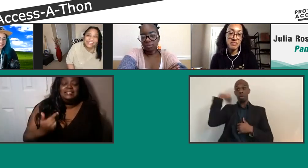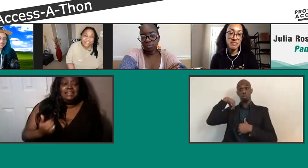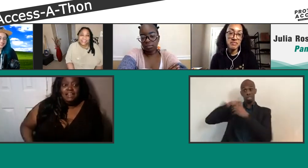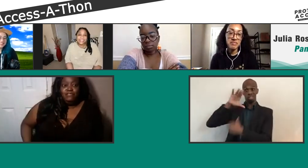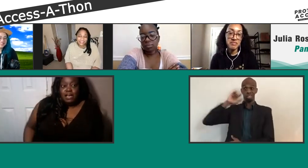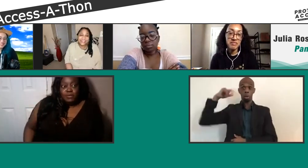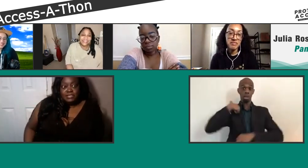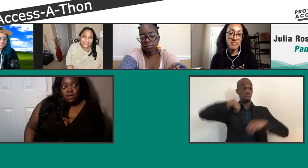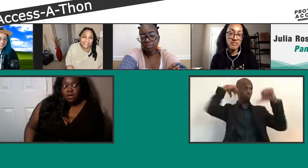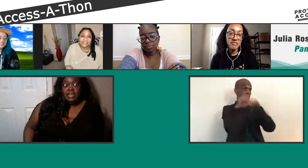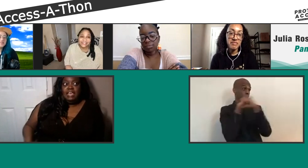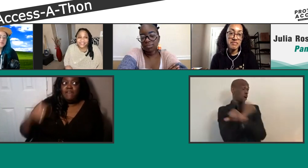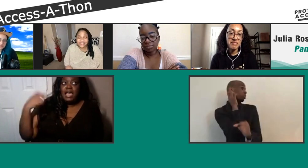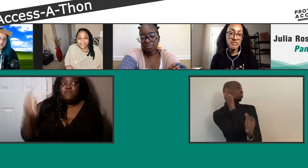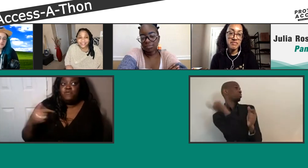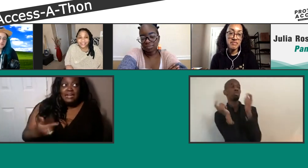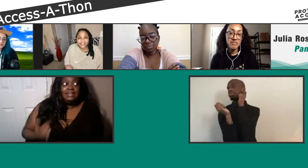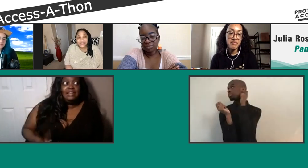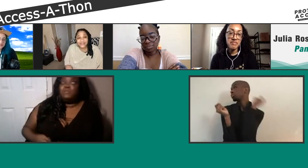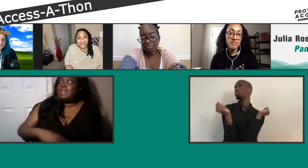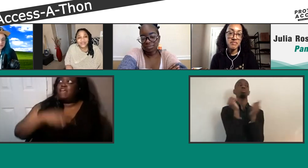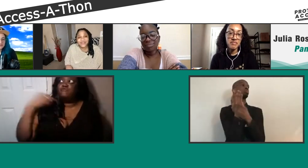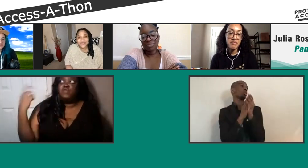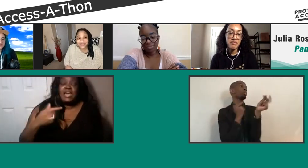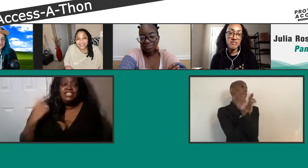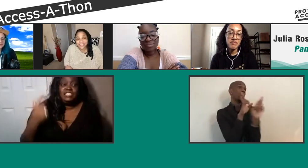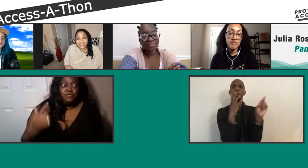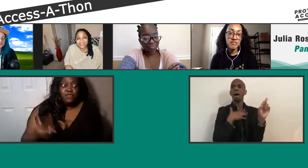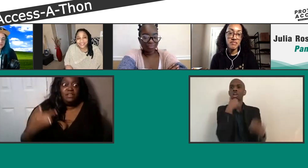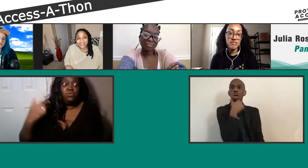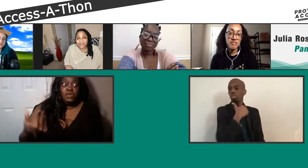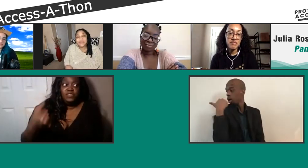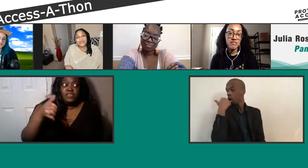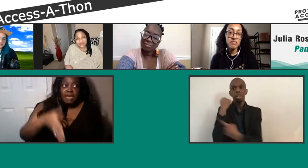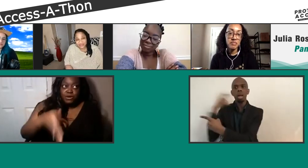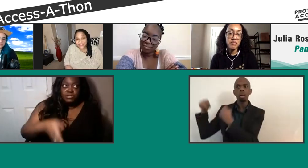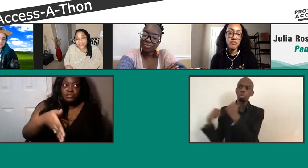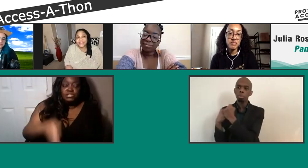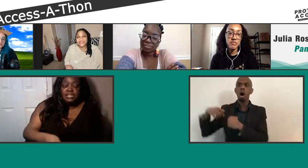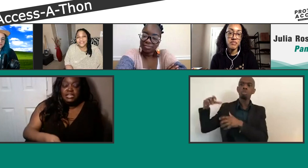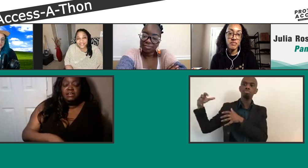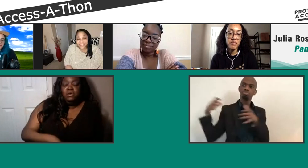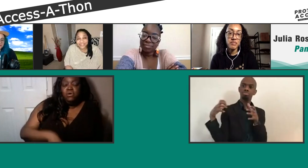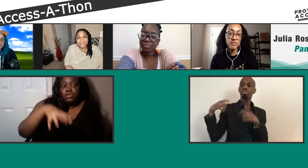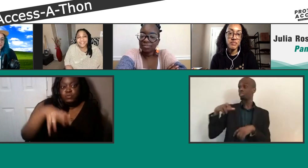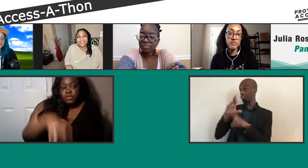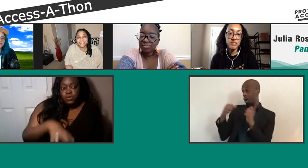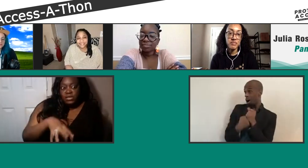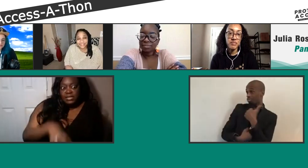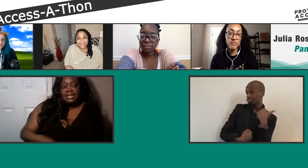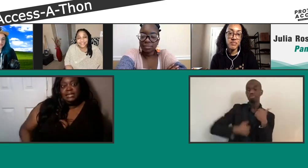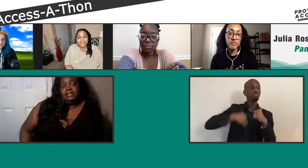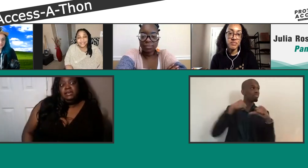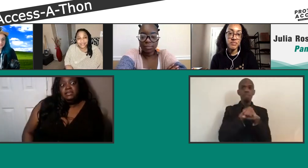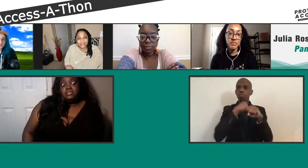And that's the kind of accomplice I want. If I'm fighting the government, everybody should be fighting with that person who's leading or those people who